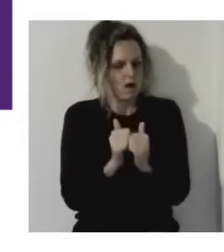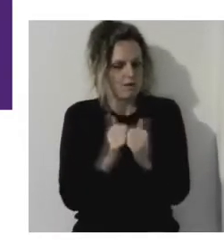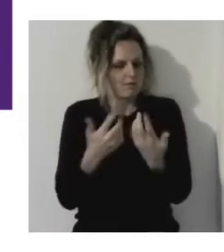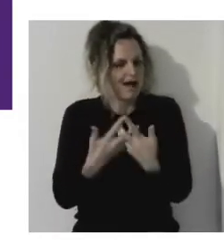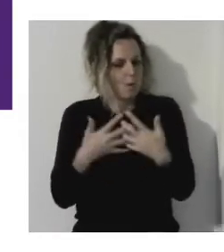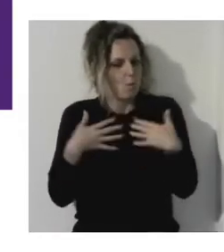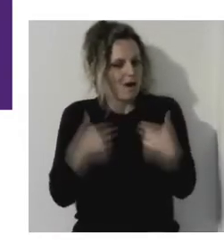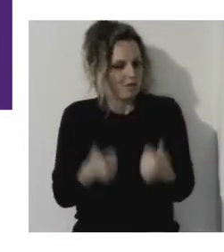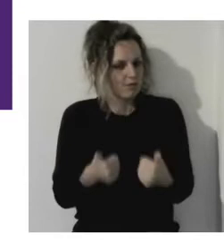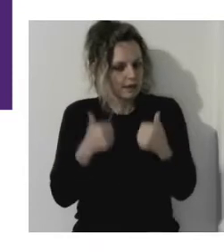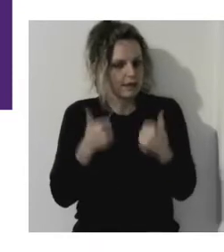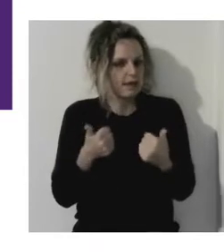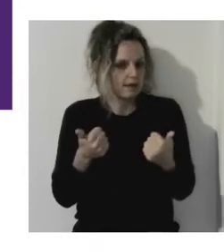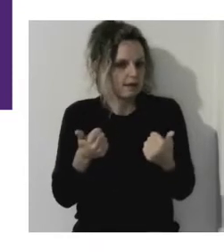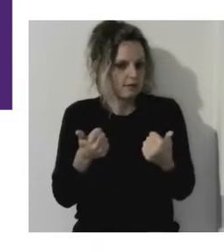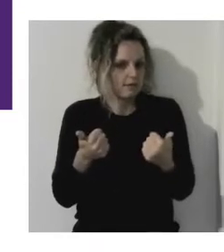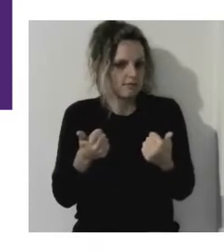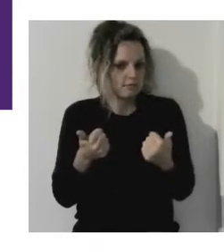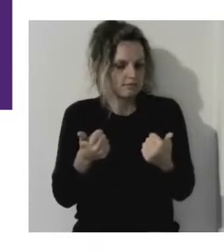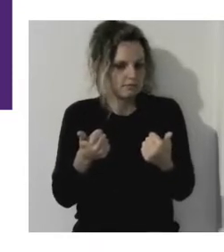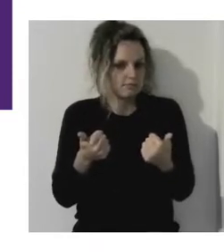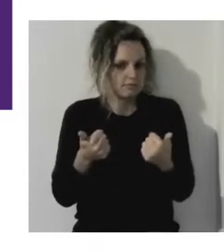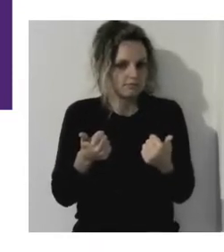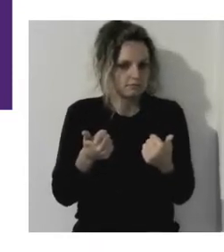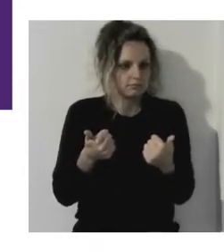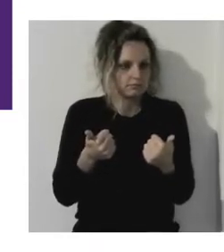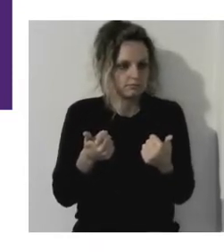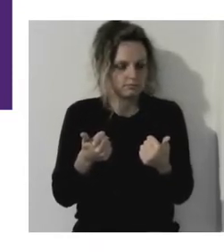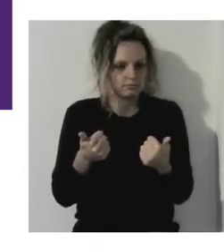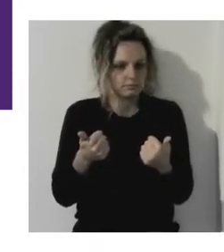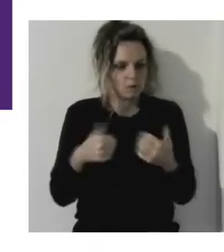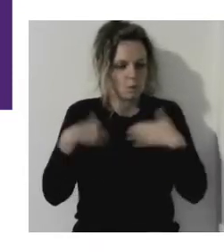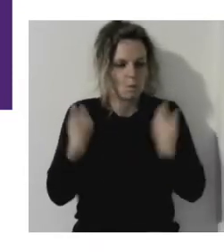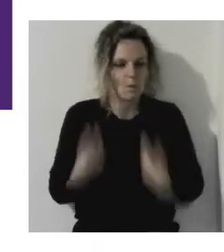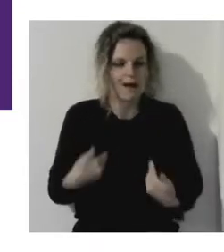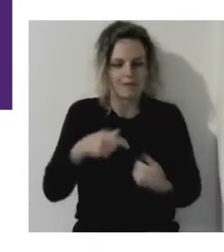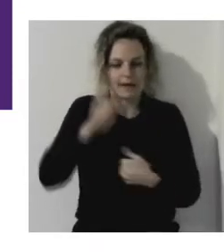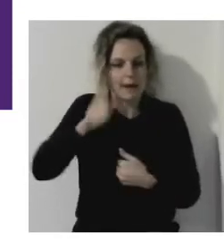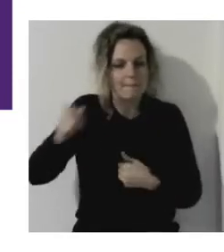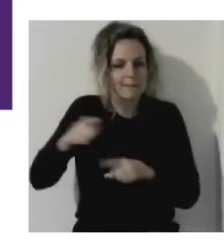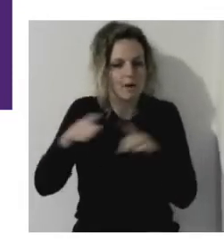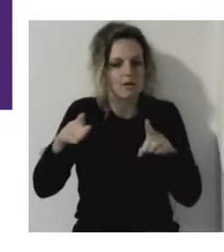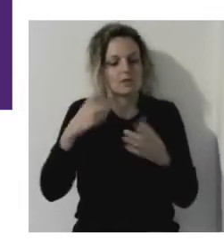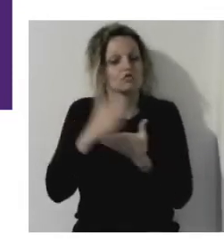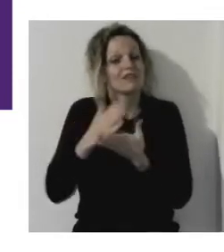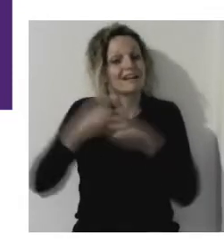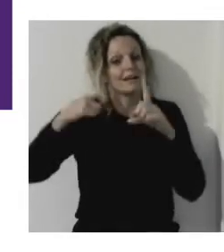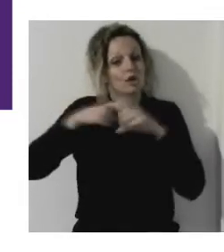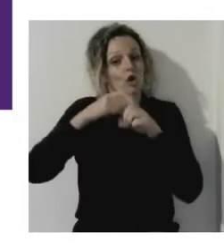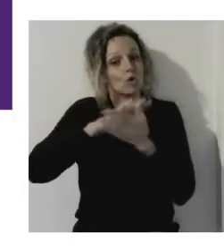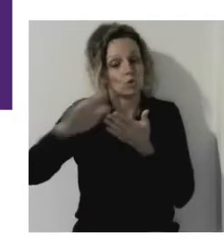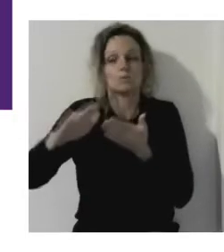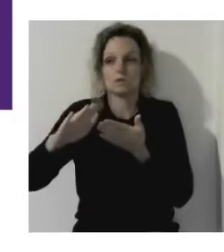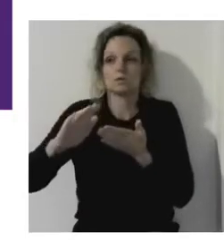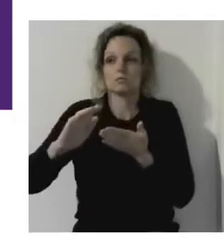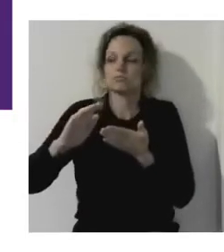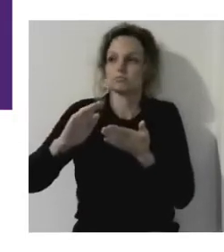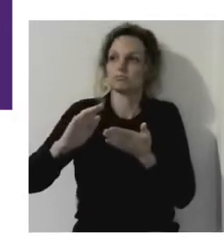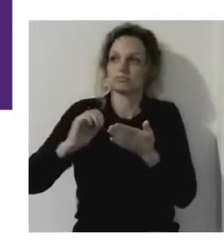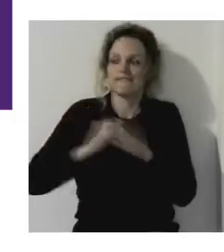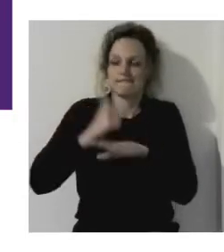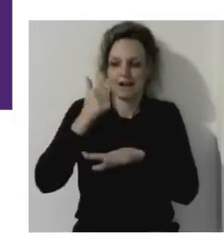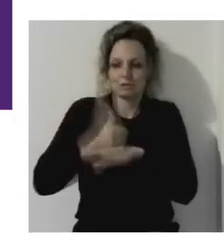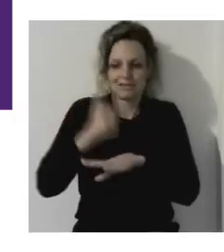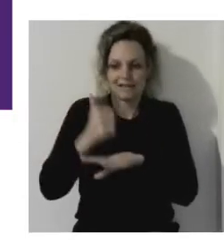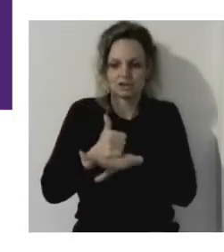But what's really interesting is Kahoot is, is fundamentally an inclusive design project where the whole business idea and